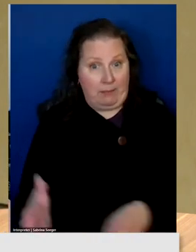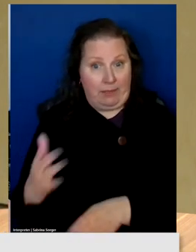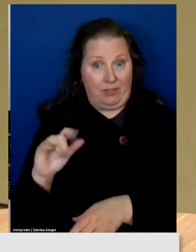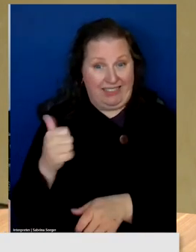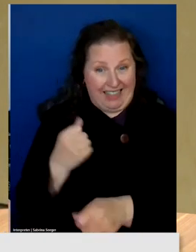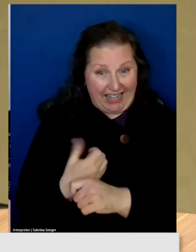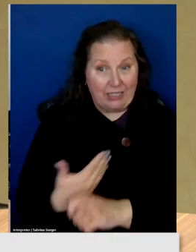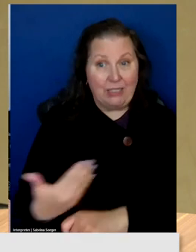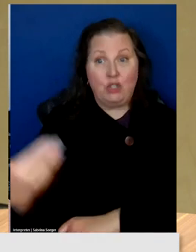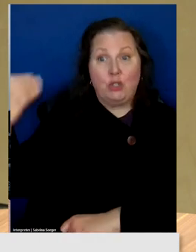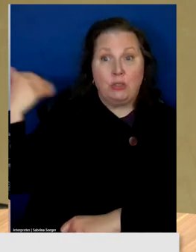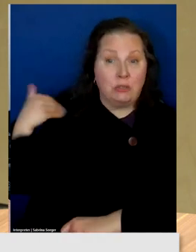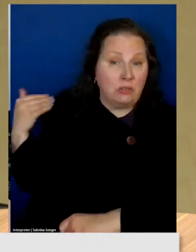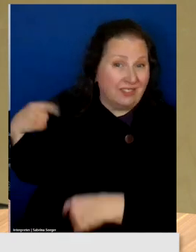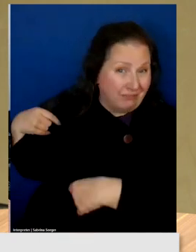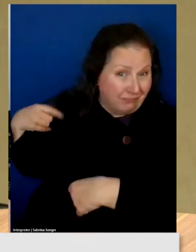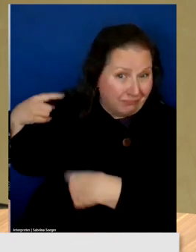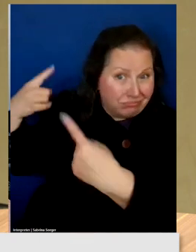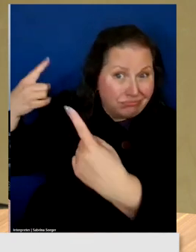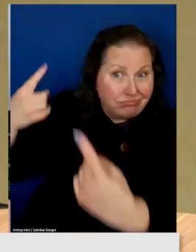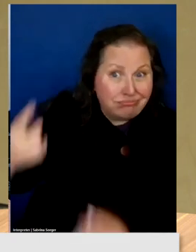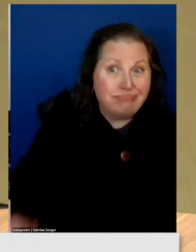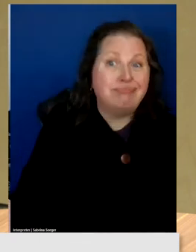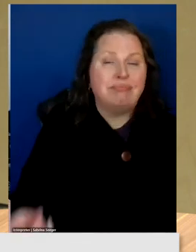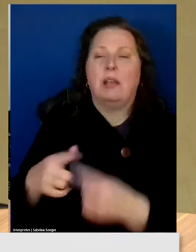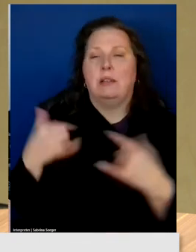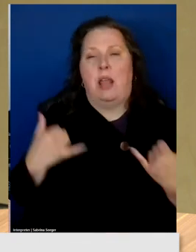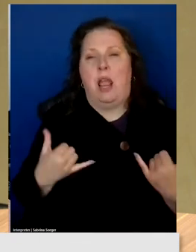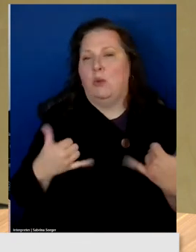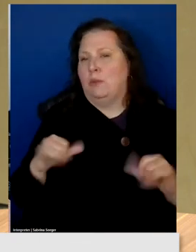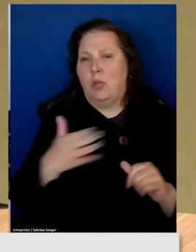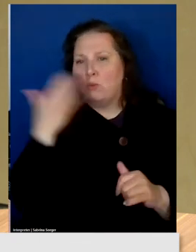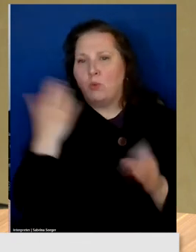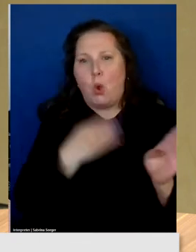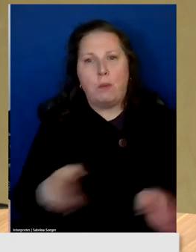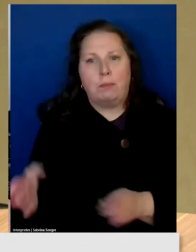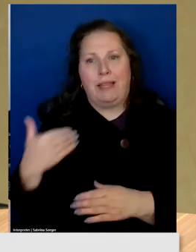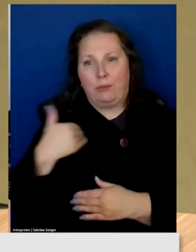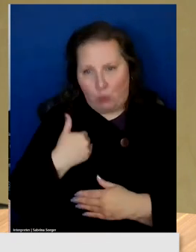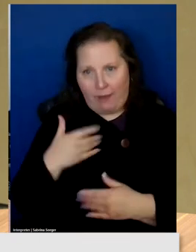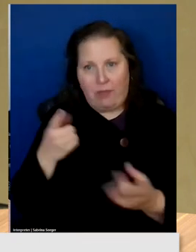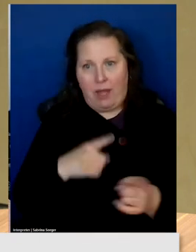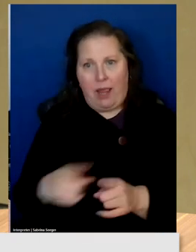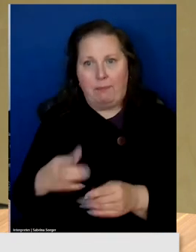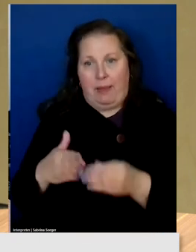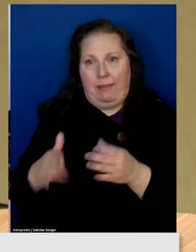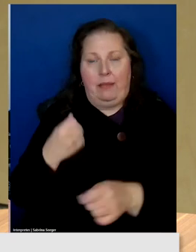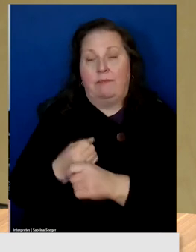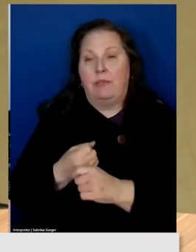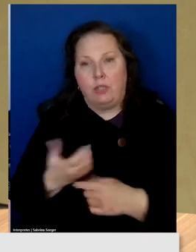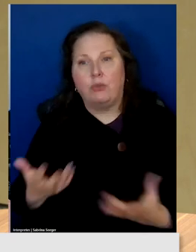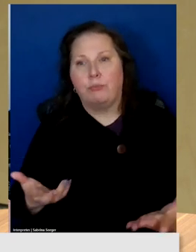decade has left us in a place where we still don't have a plan to get it done by the end of this year.